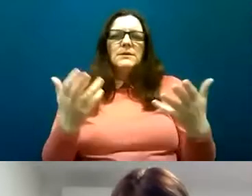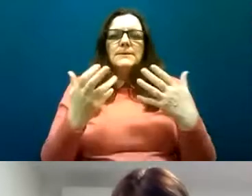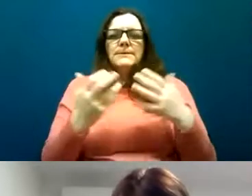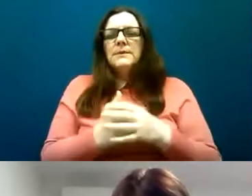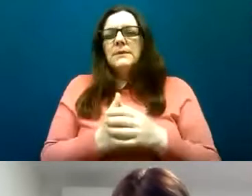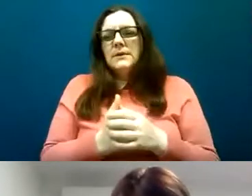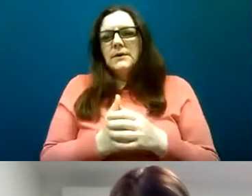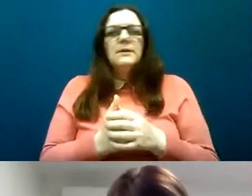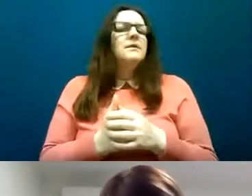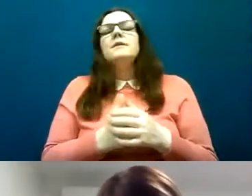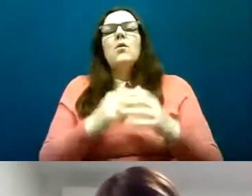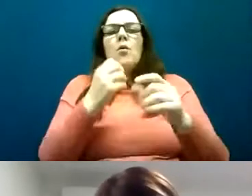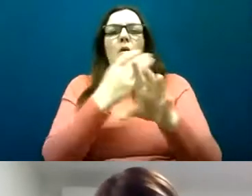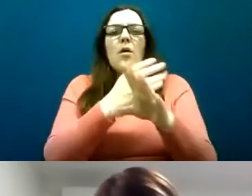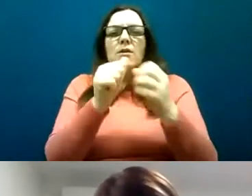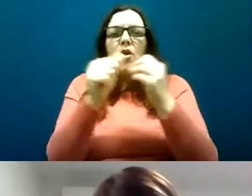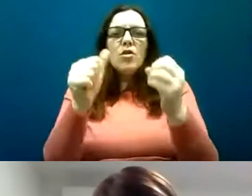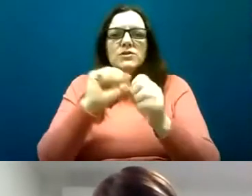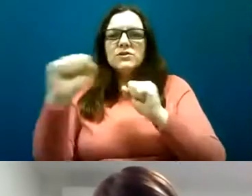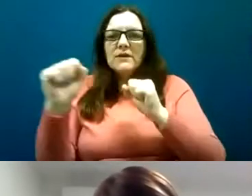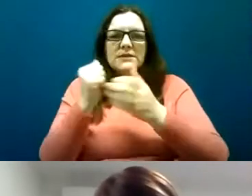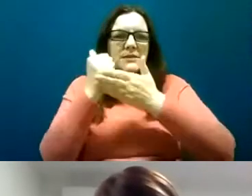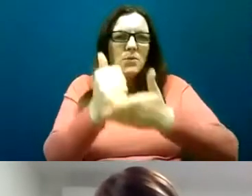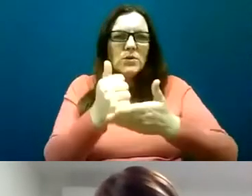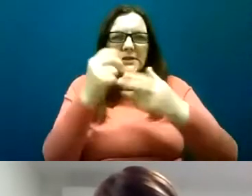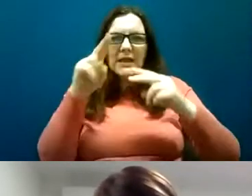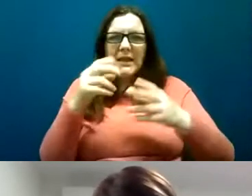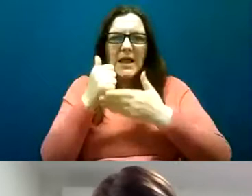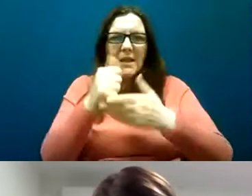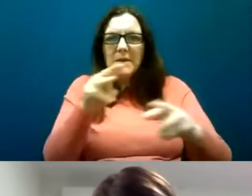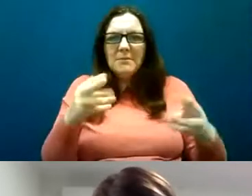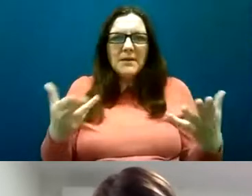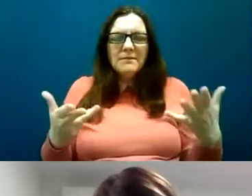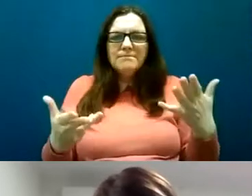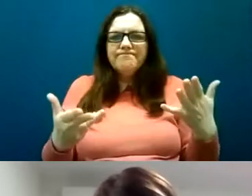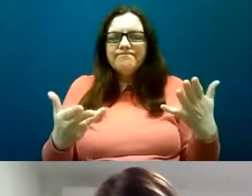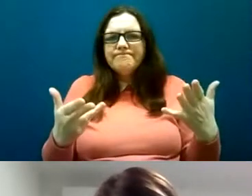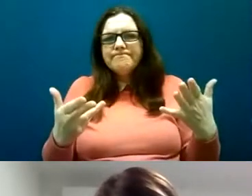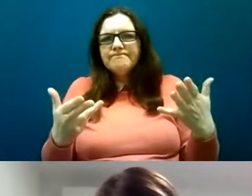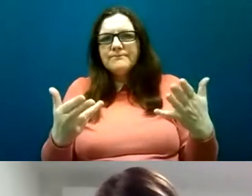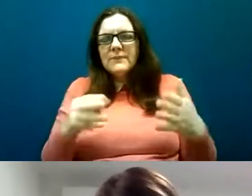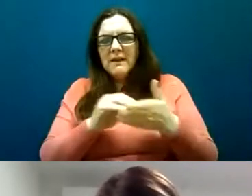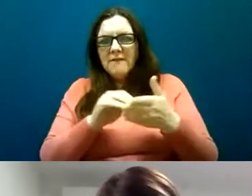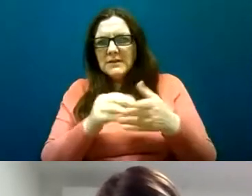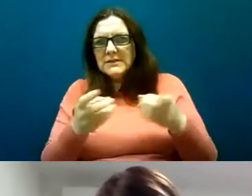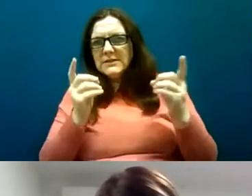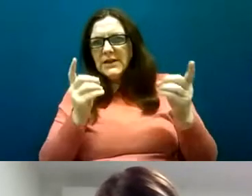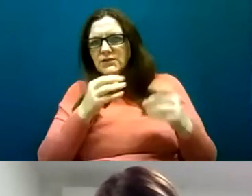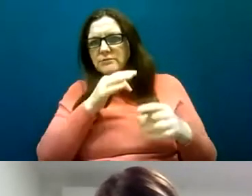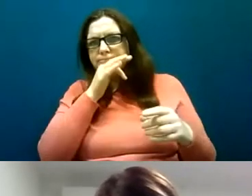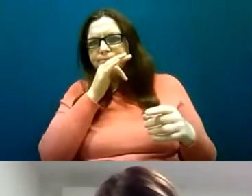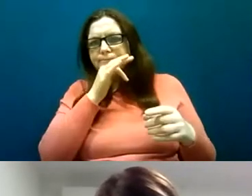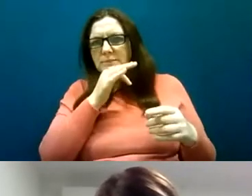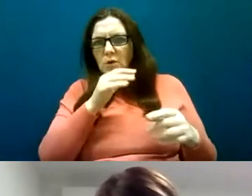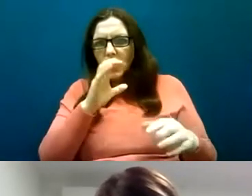services and supports that can help people who are in danger of facing